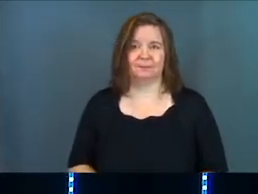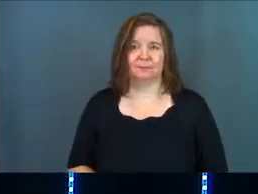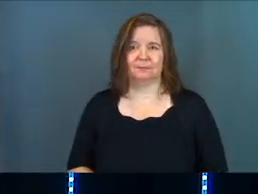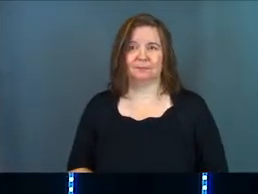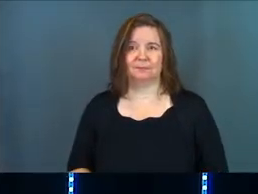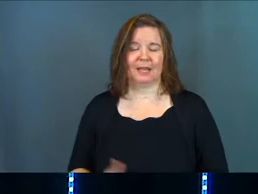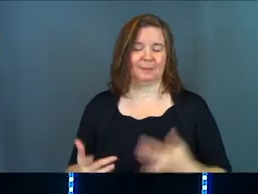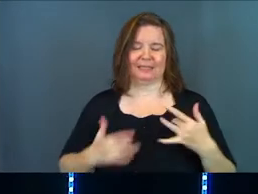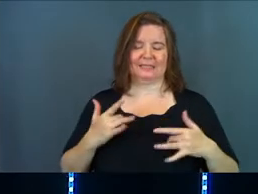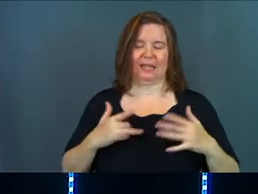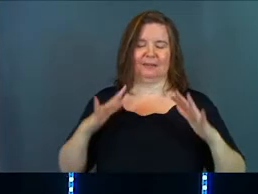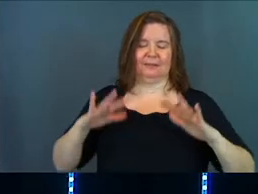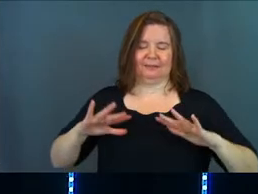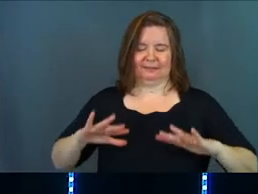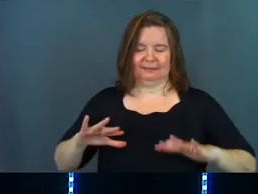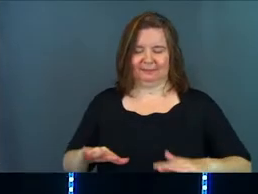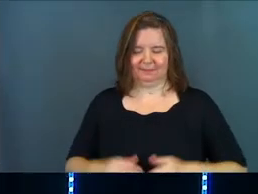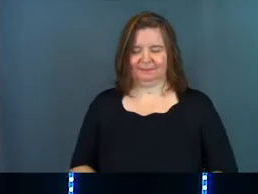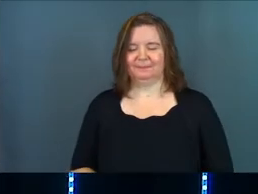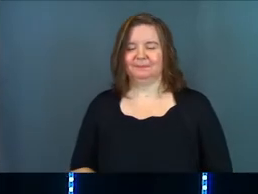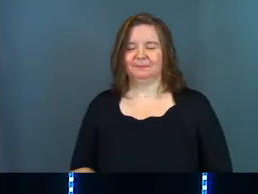I'm getting too excited. going settle down.